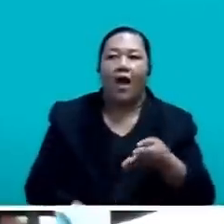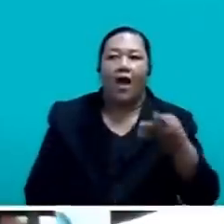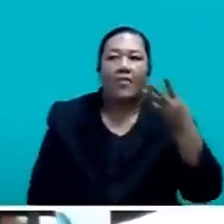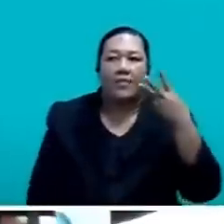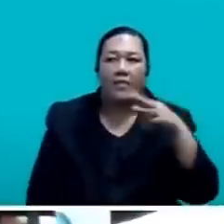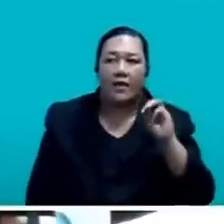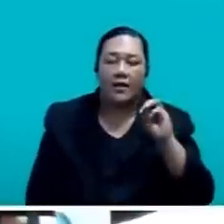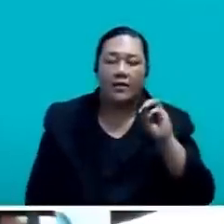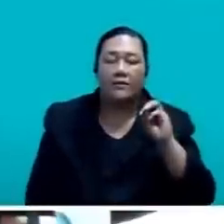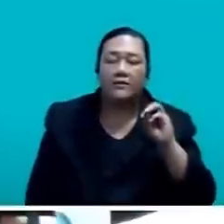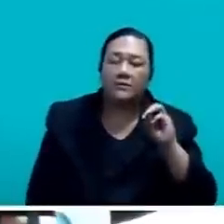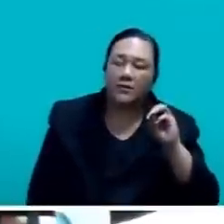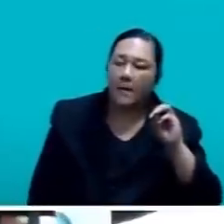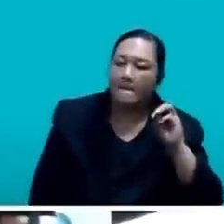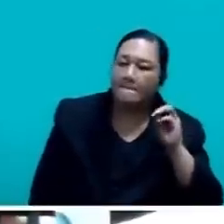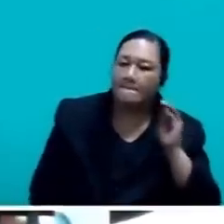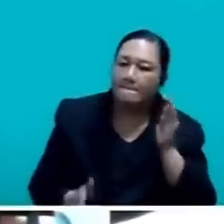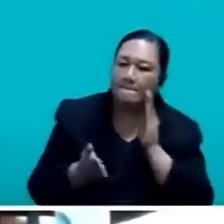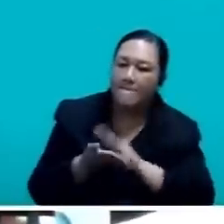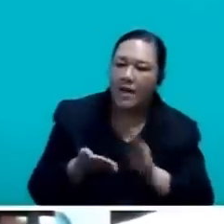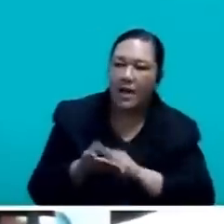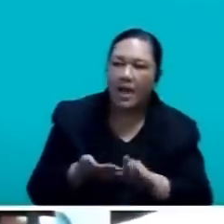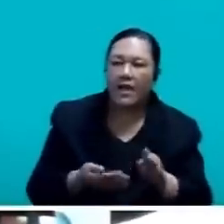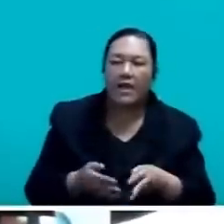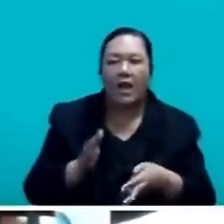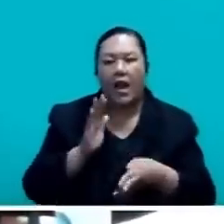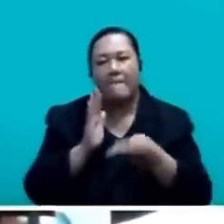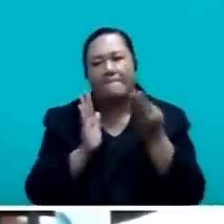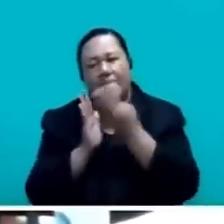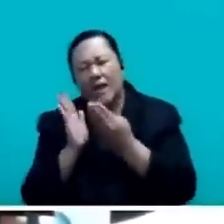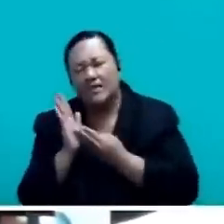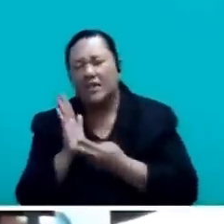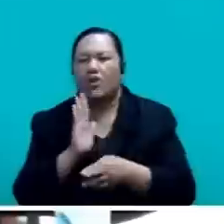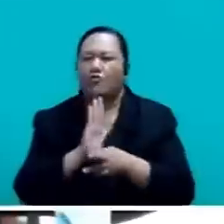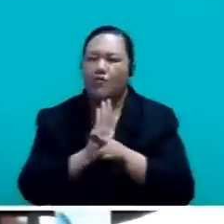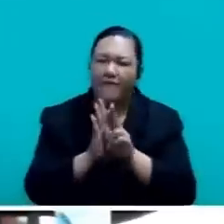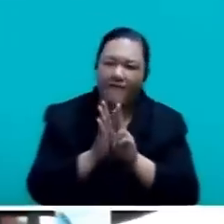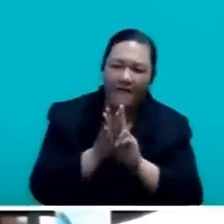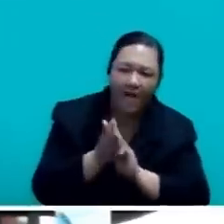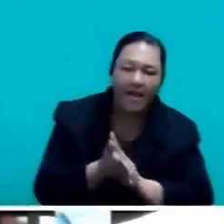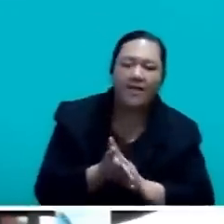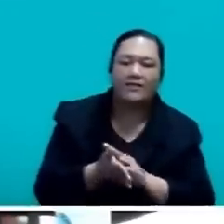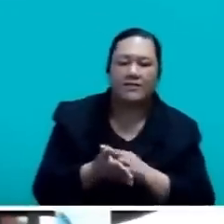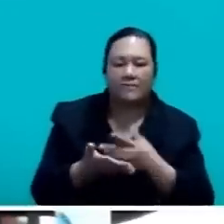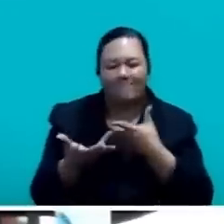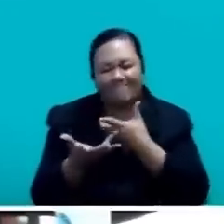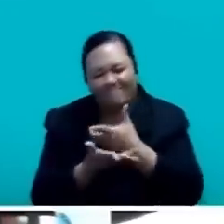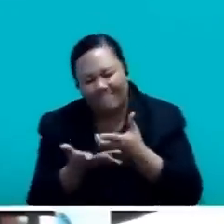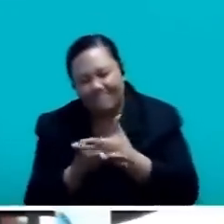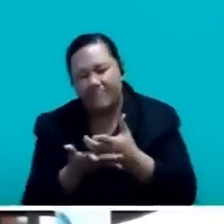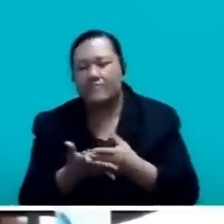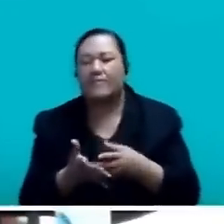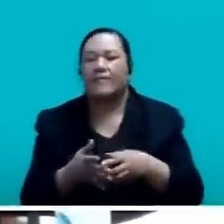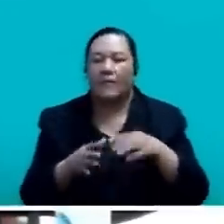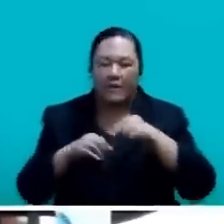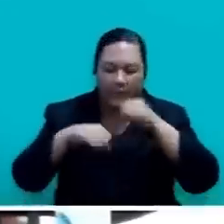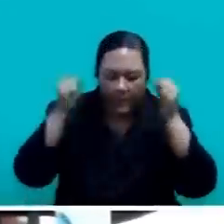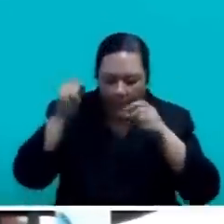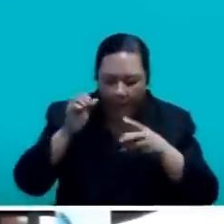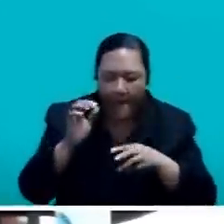That was budgeted, revised by the Fiji First Government from 2015, 2022,